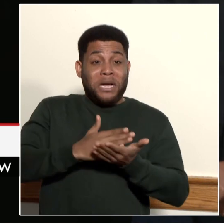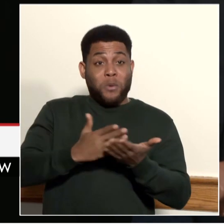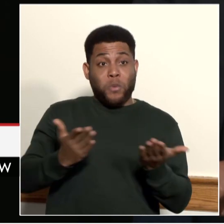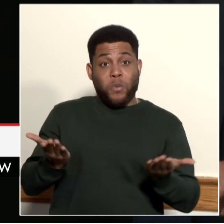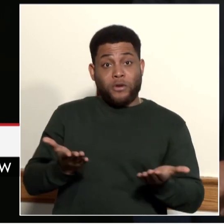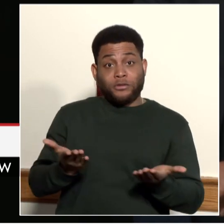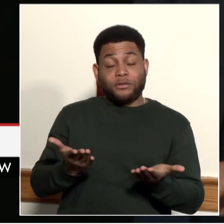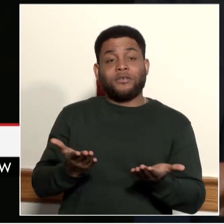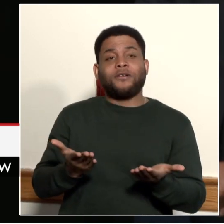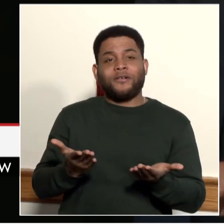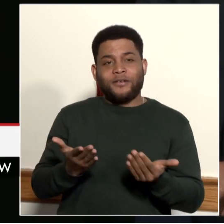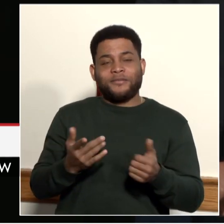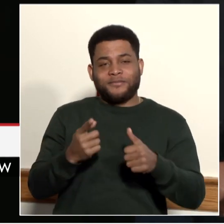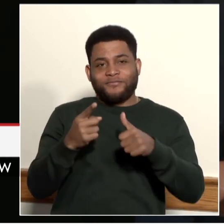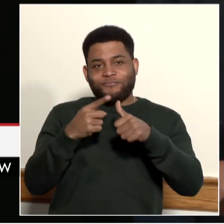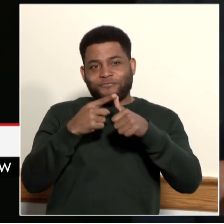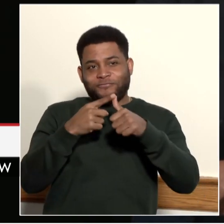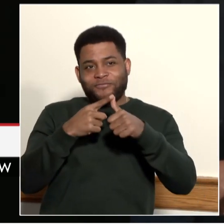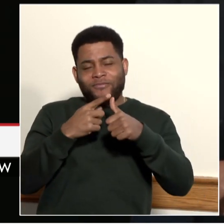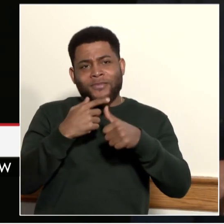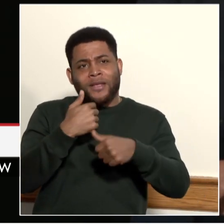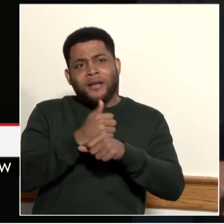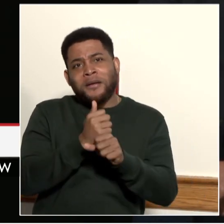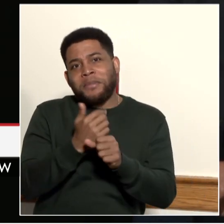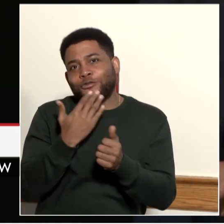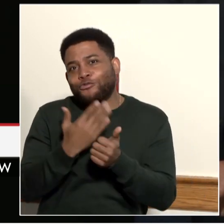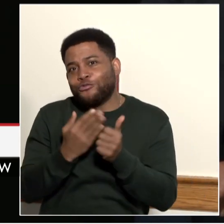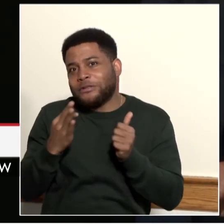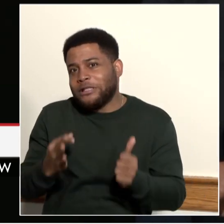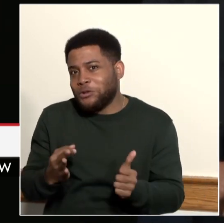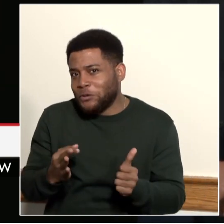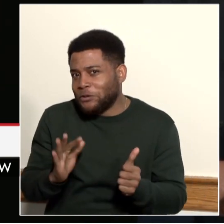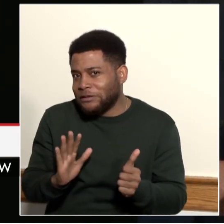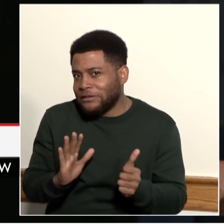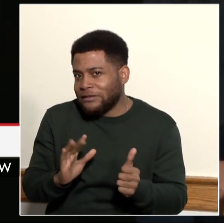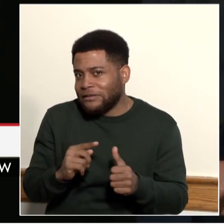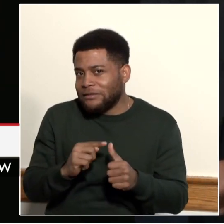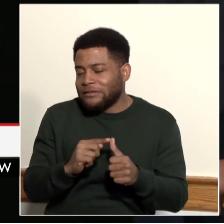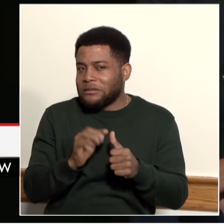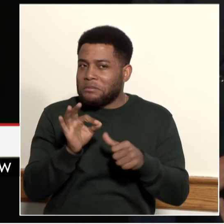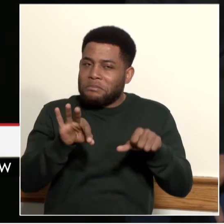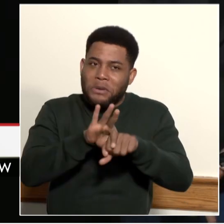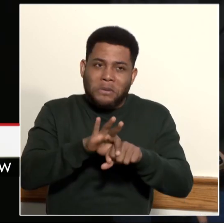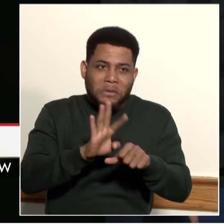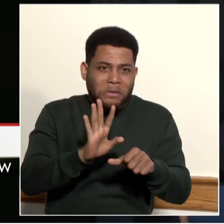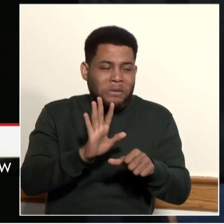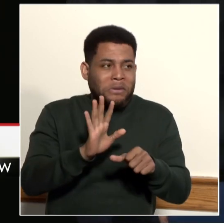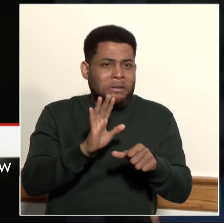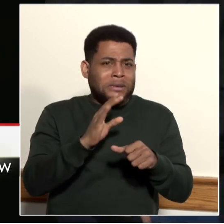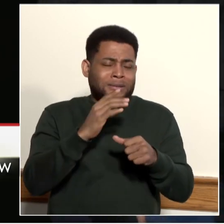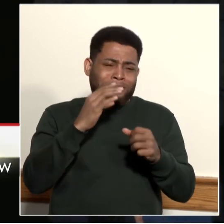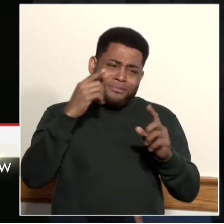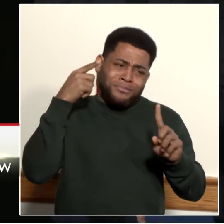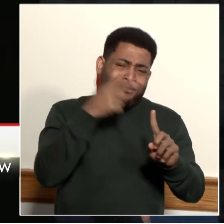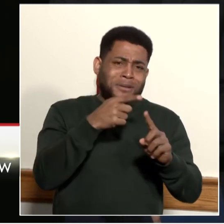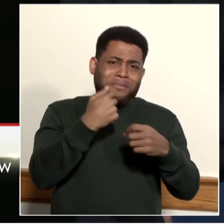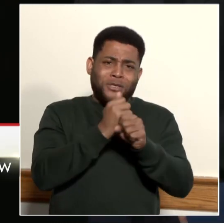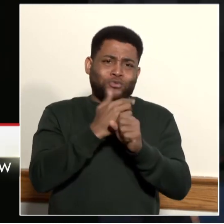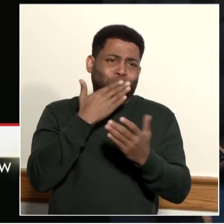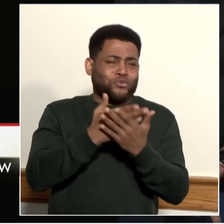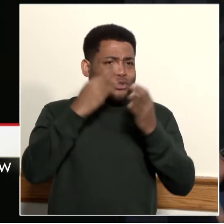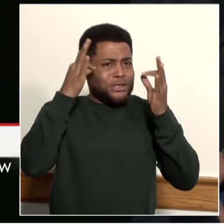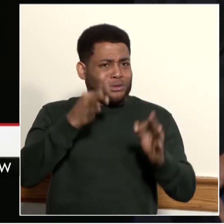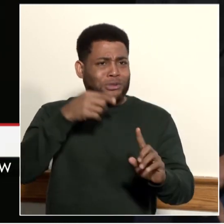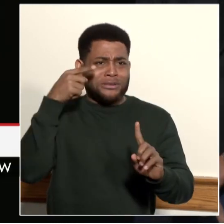in this, is making a good decision. So, make good decisions. Talk to your families. And we can't wait, because in four